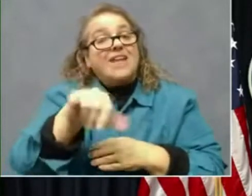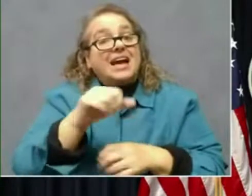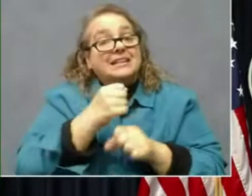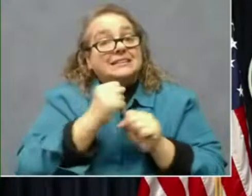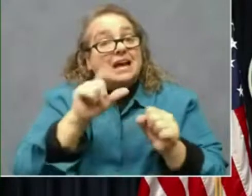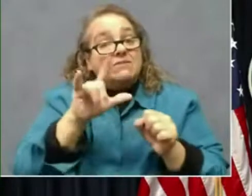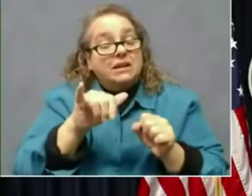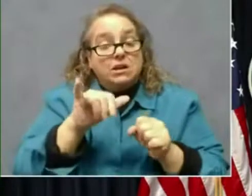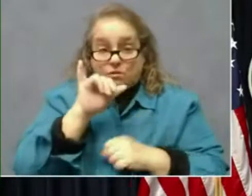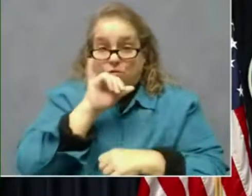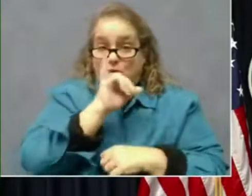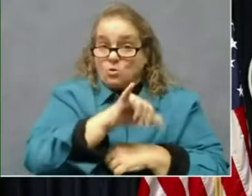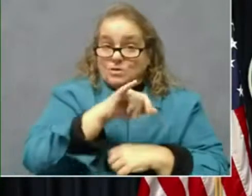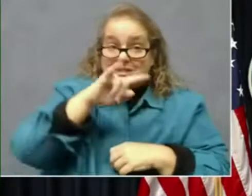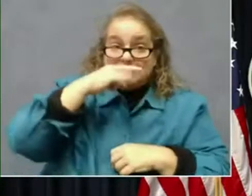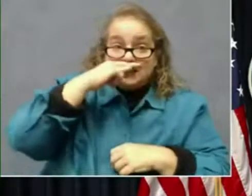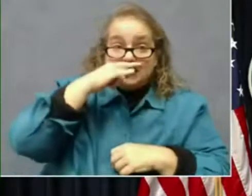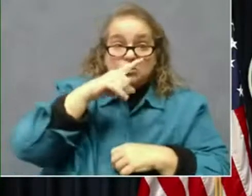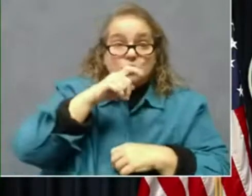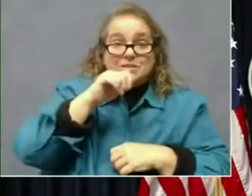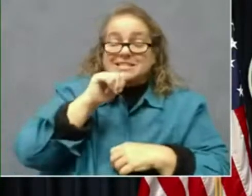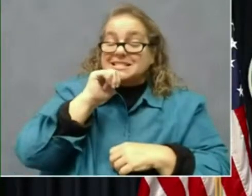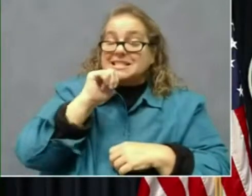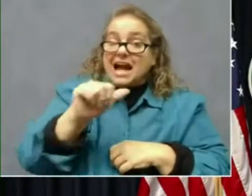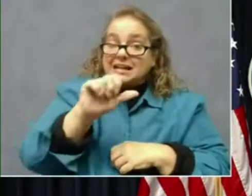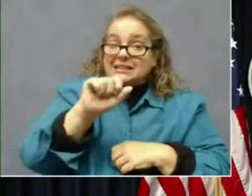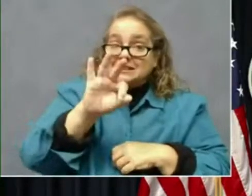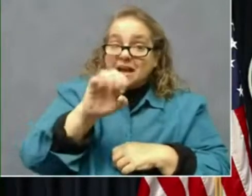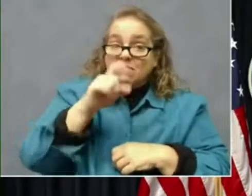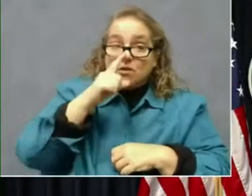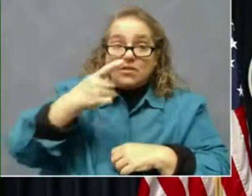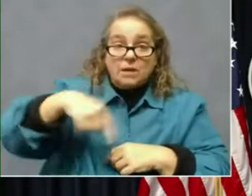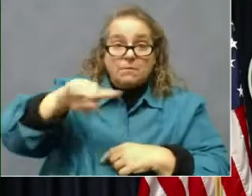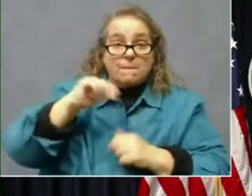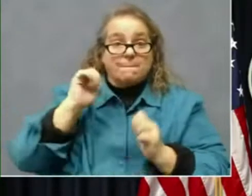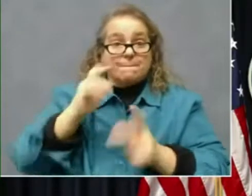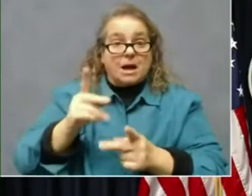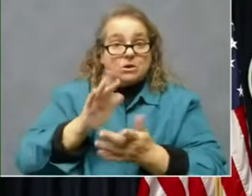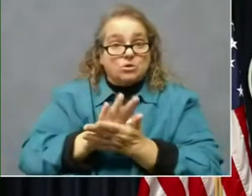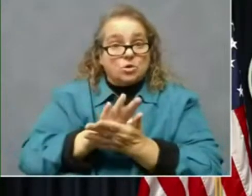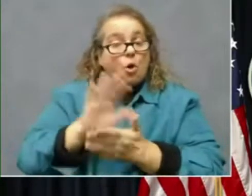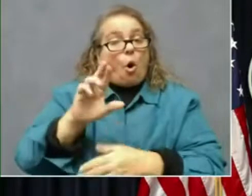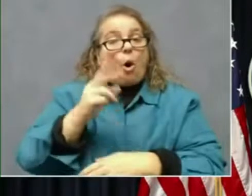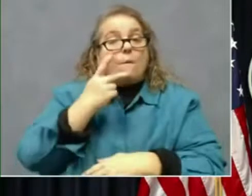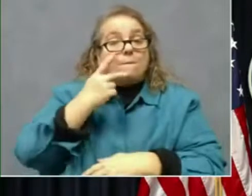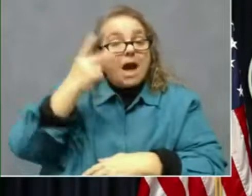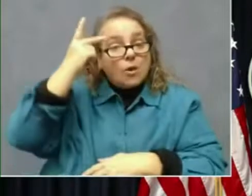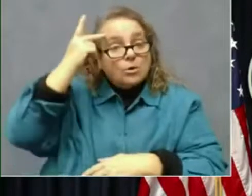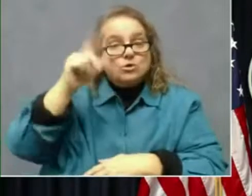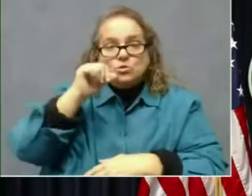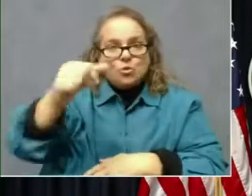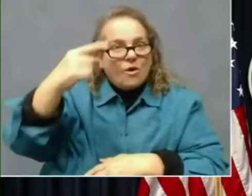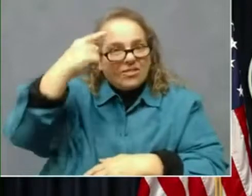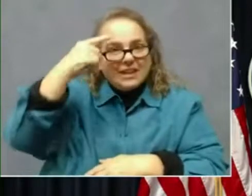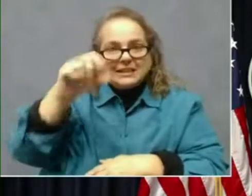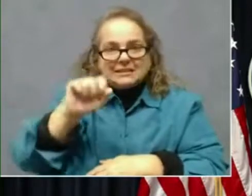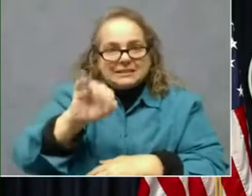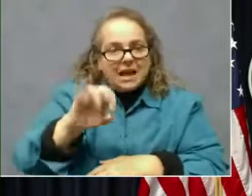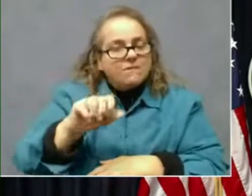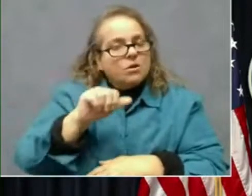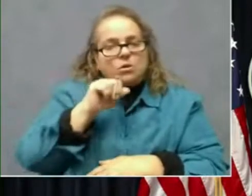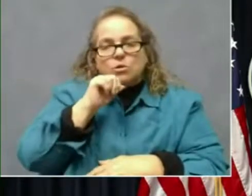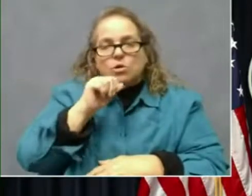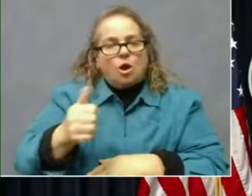it's not safe for them to come back to school or those whose parents don't think it's safe. Don't lose out on educational